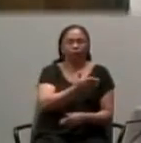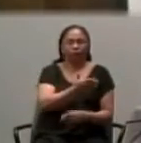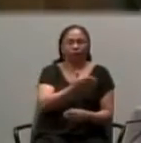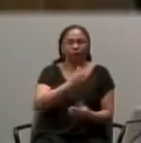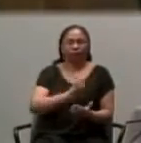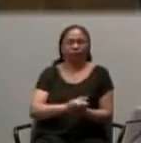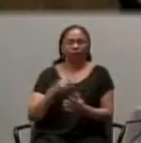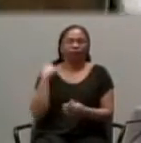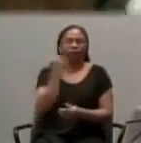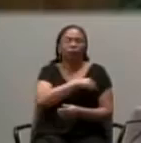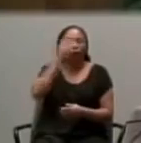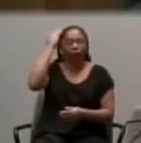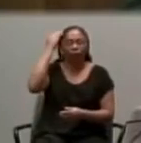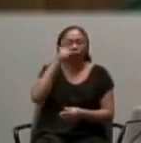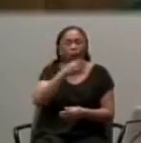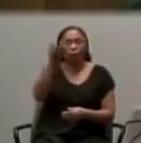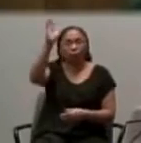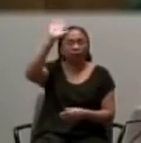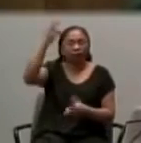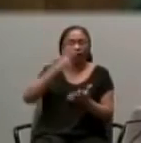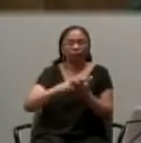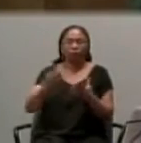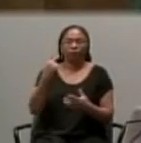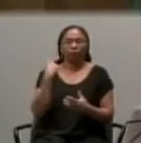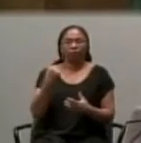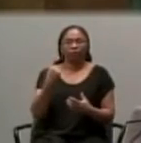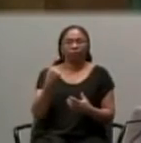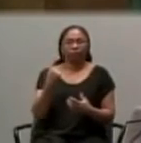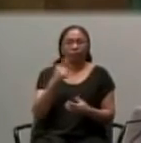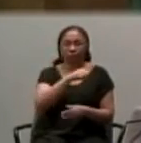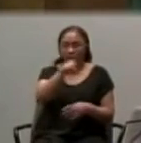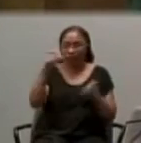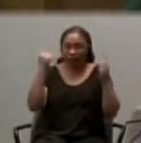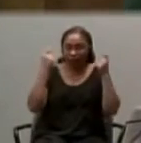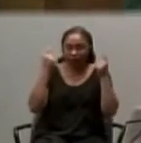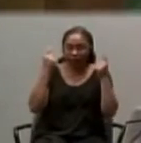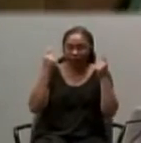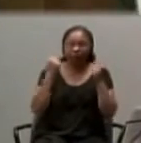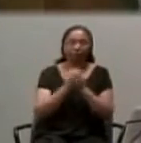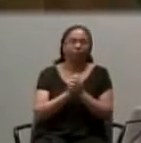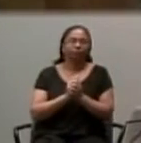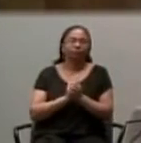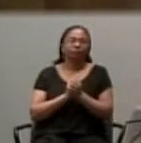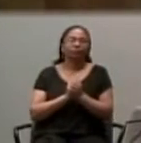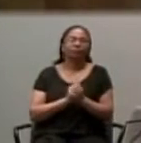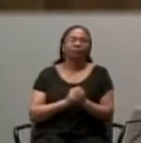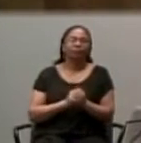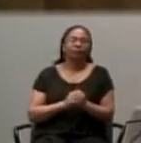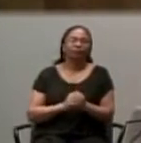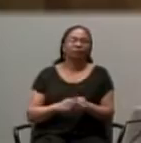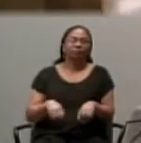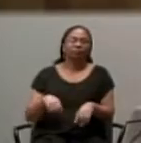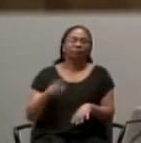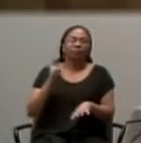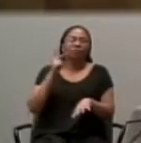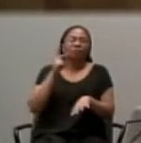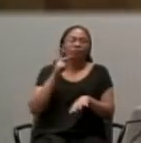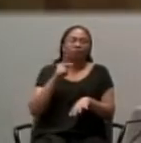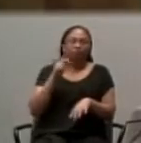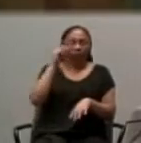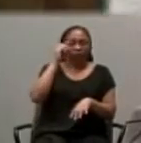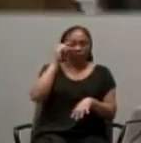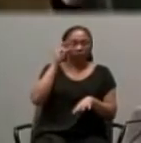know that you are the Holy One of God. You with me, everybody? So, Peter and his apostles are moving beyond